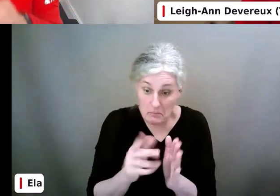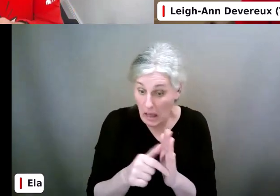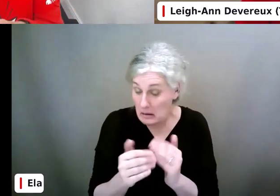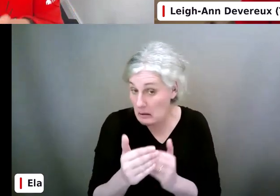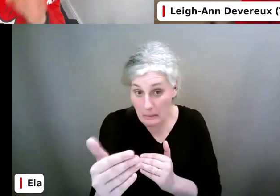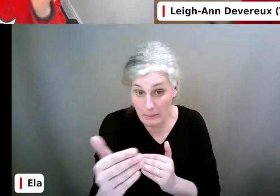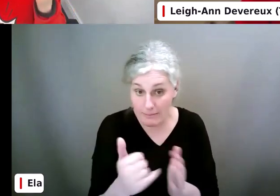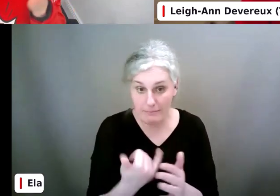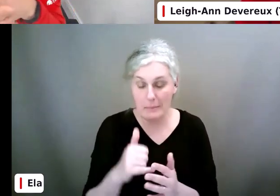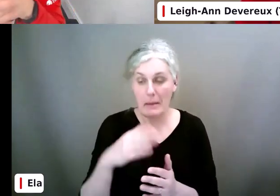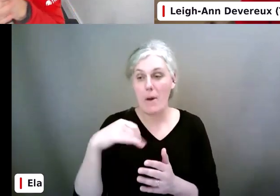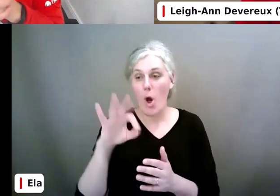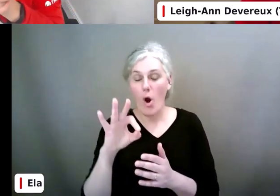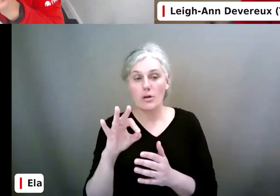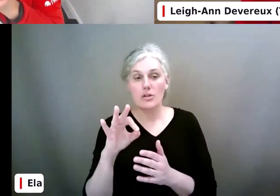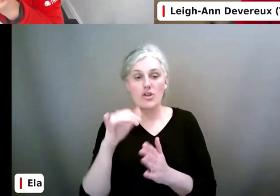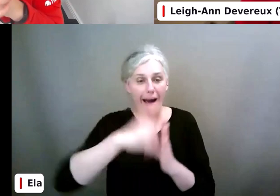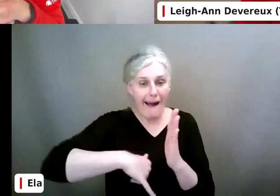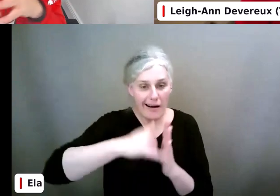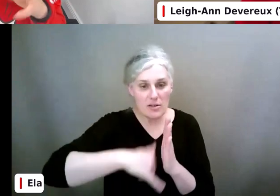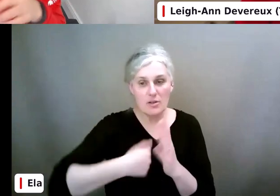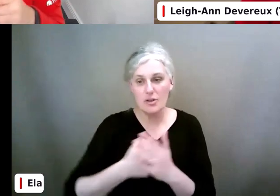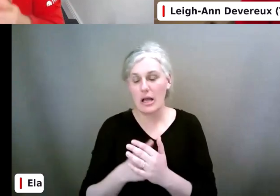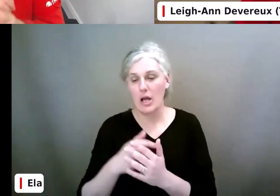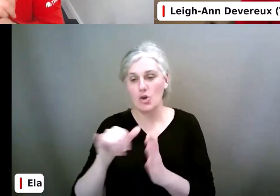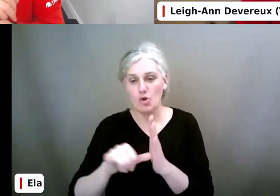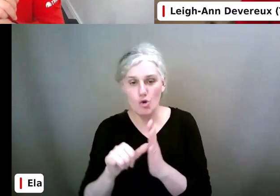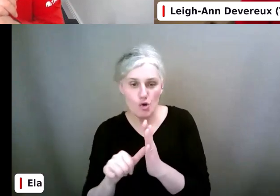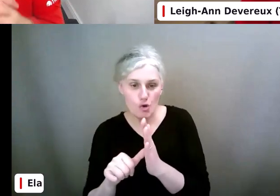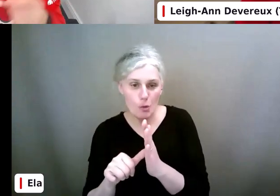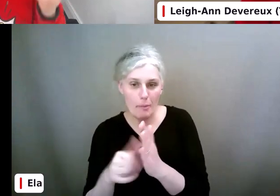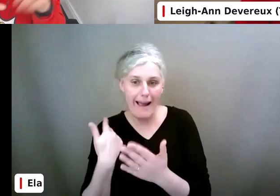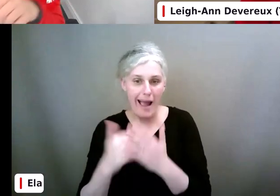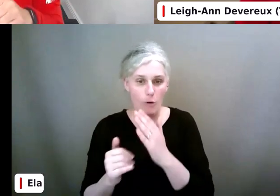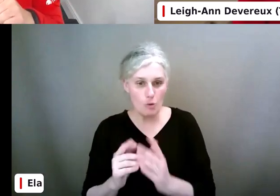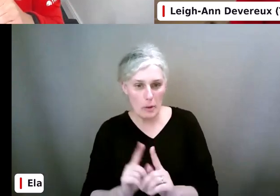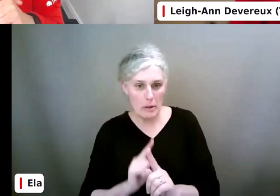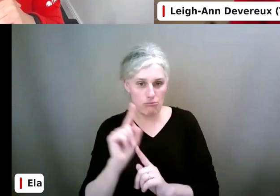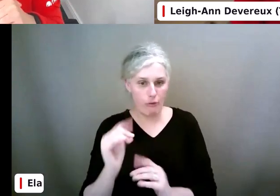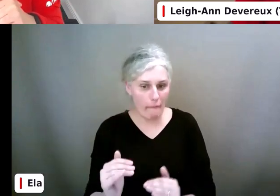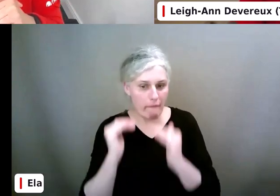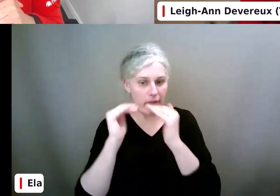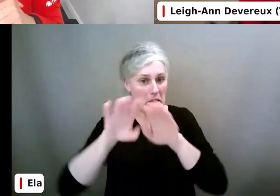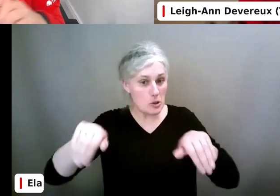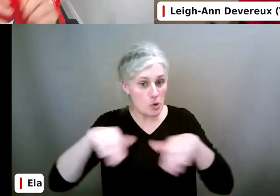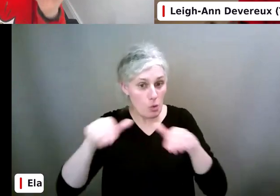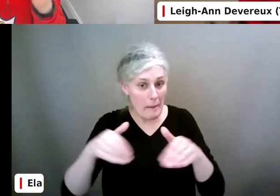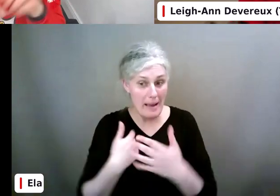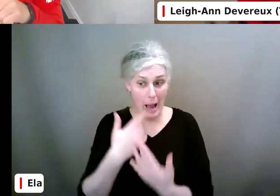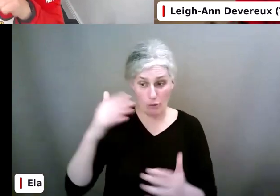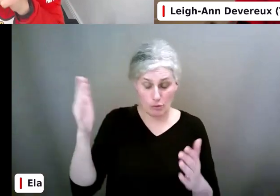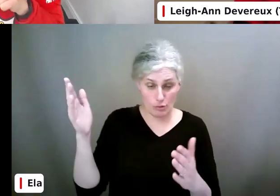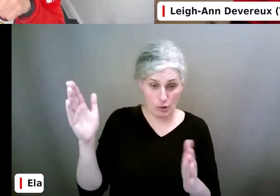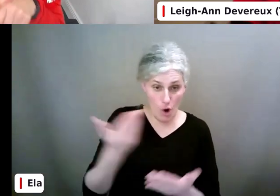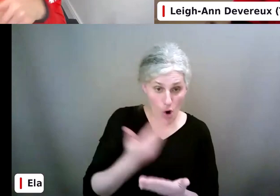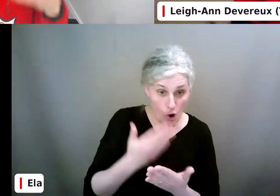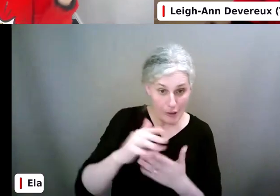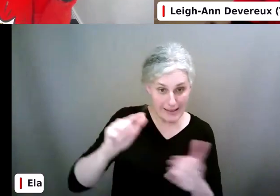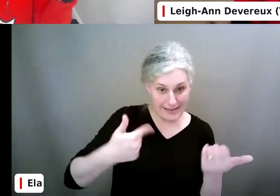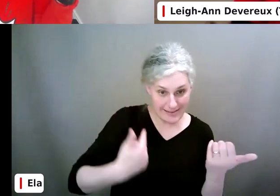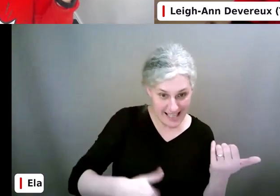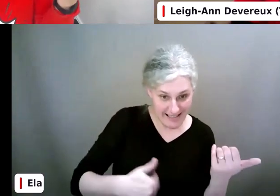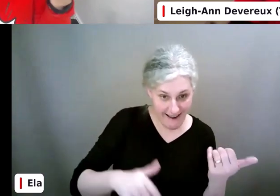Blog articles and YouTube tutorials on how to improve your swimming technique, how to play a song on a guitar, how to